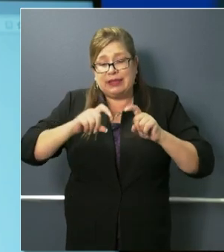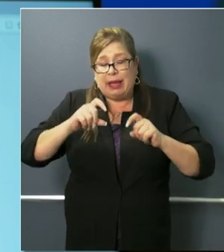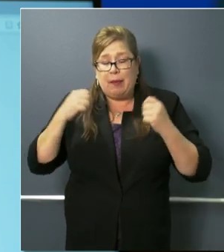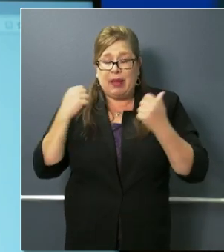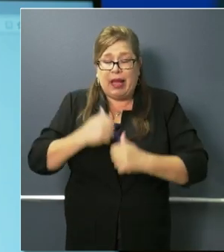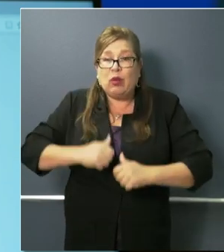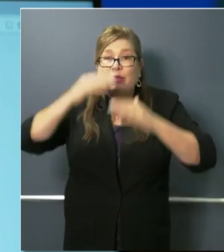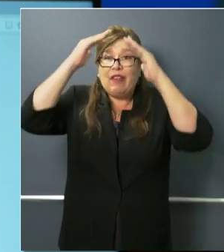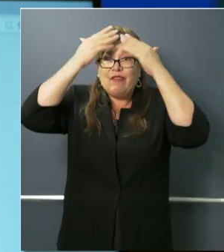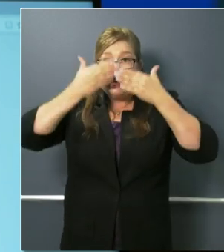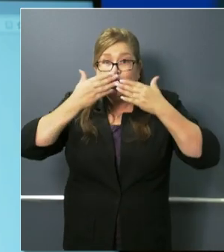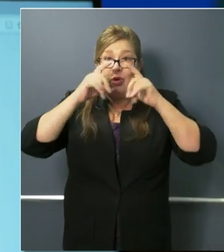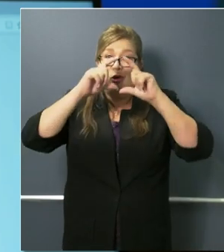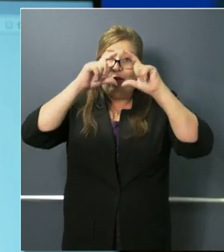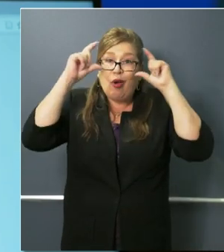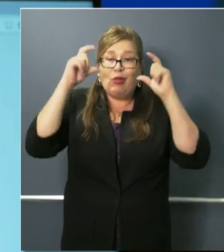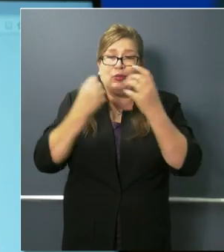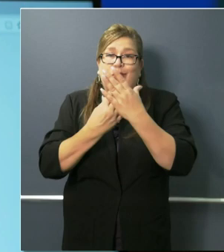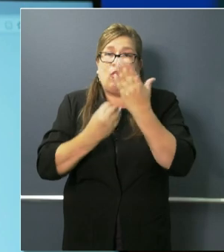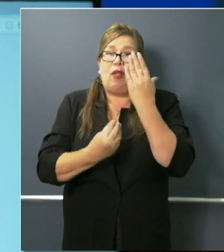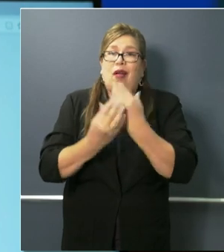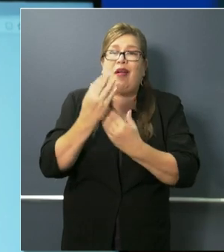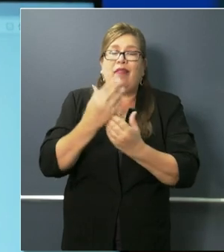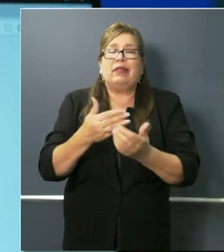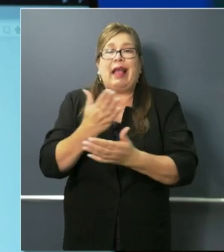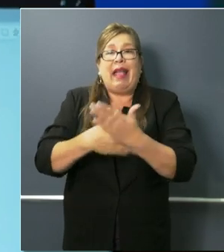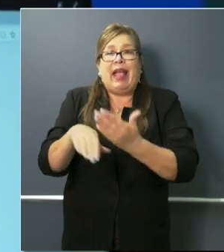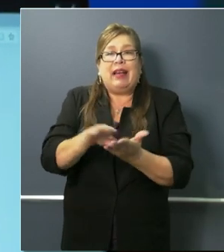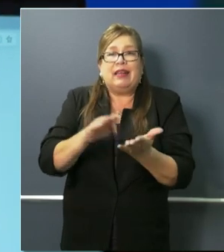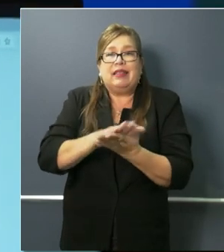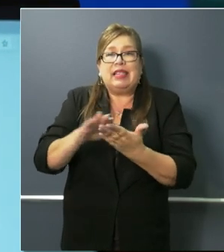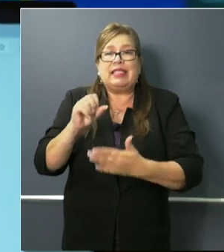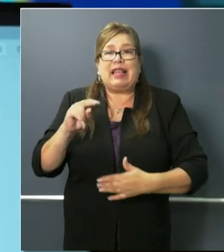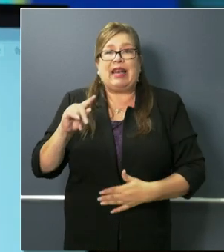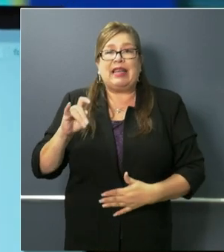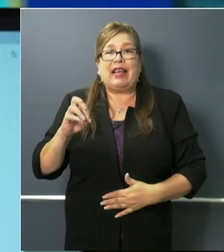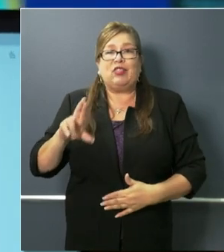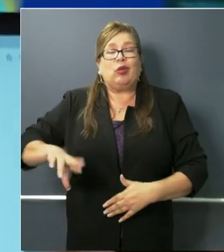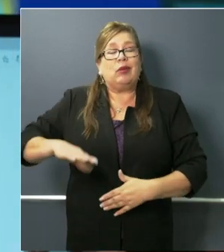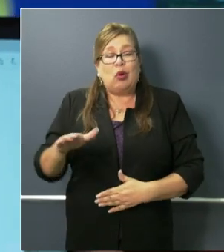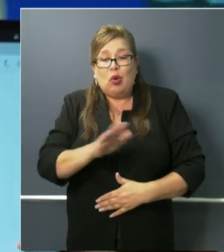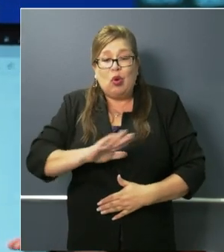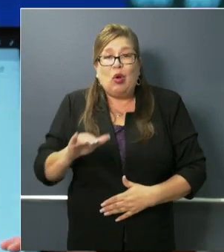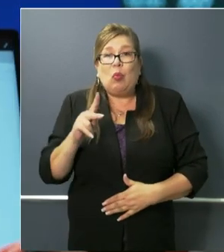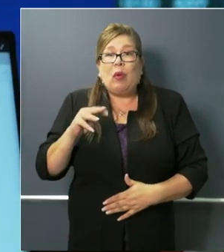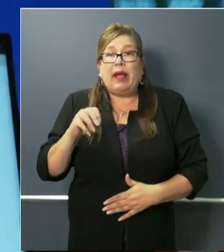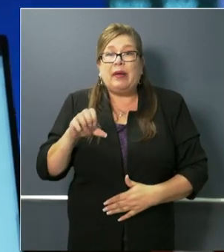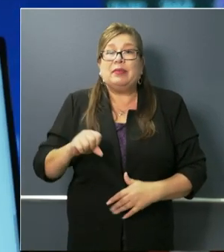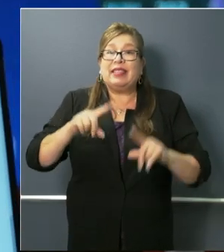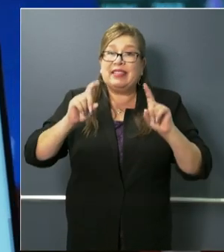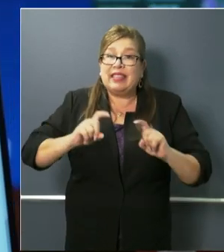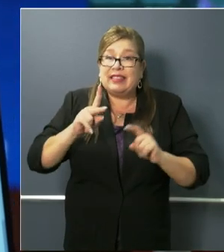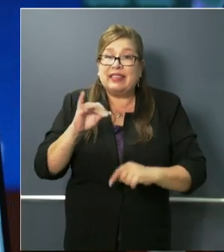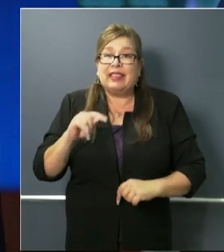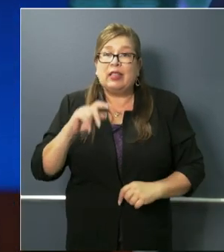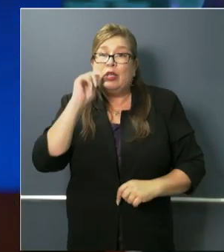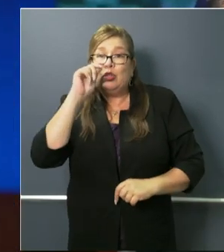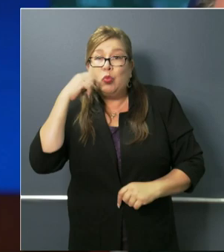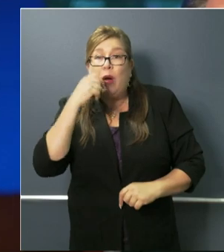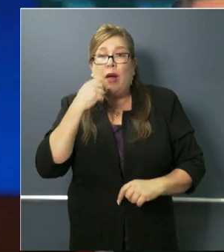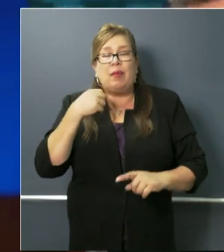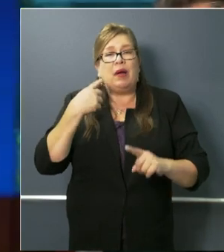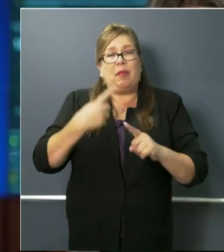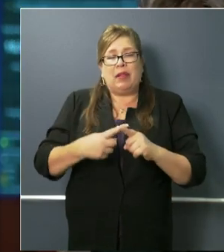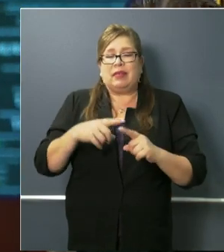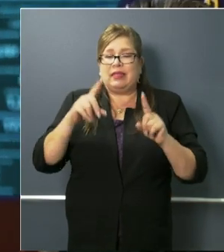shields, goggles, examination gloves, hand sanitizer, wipes, test kits, swabs, and testing